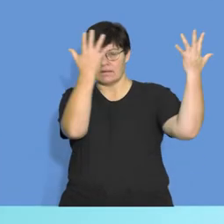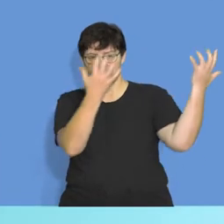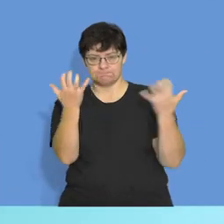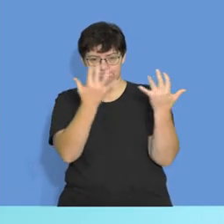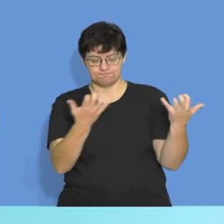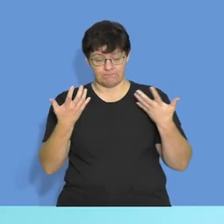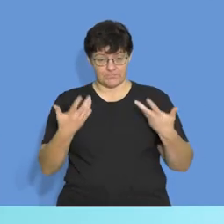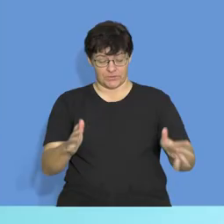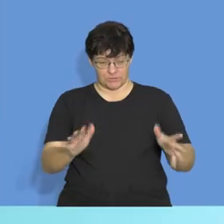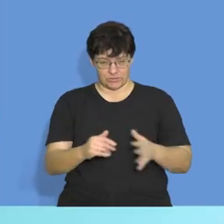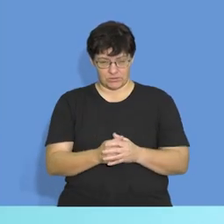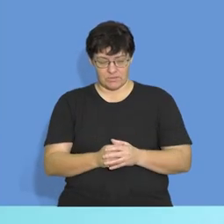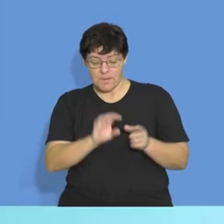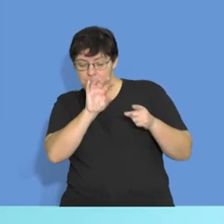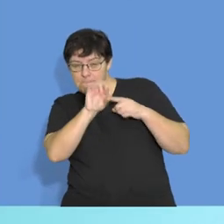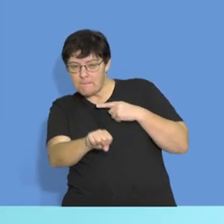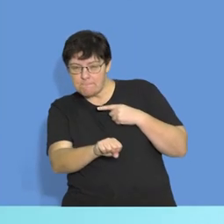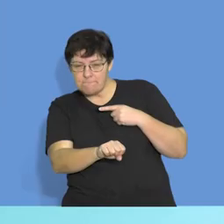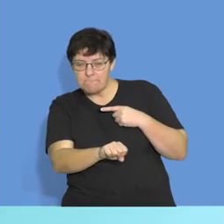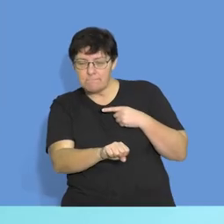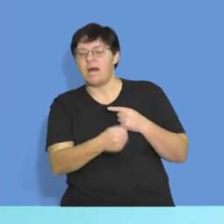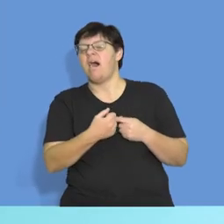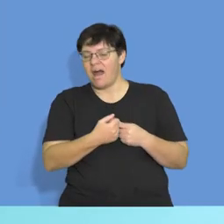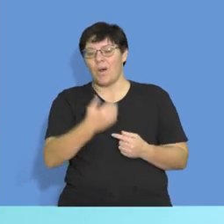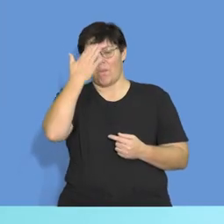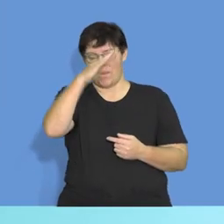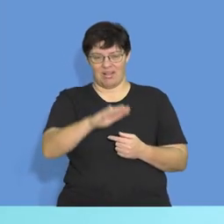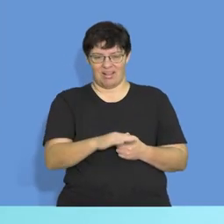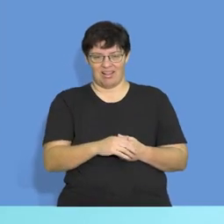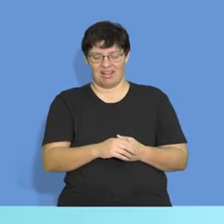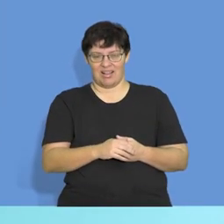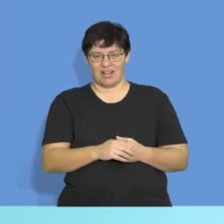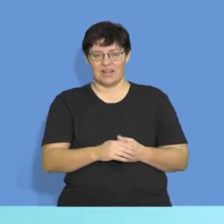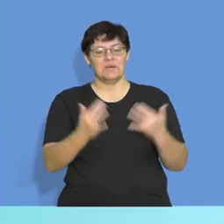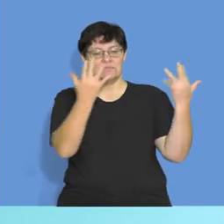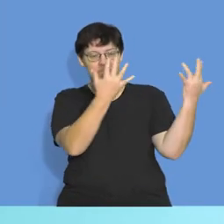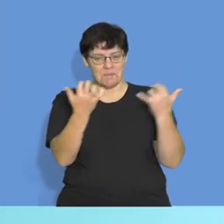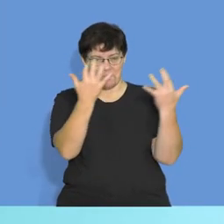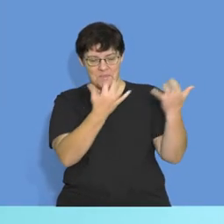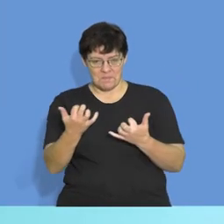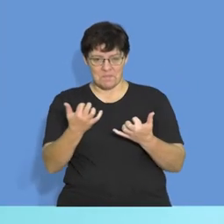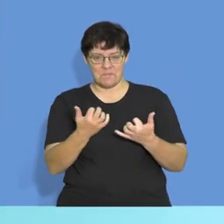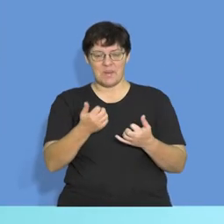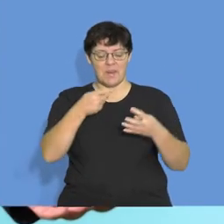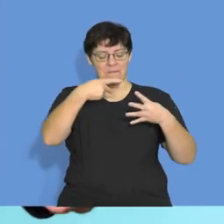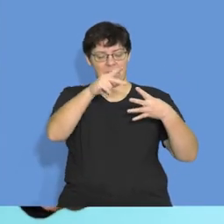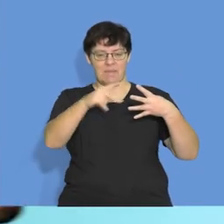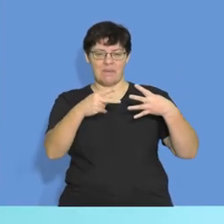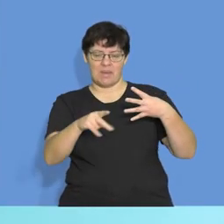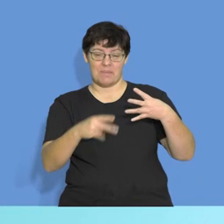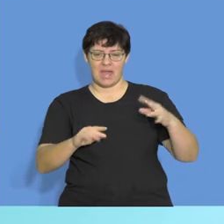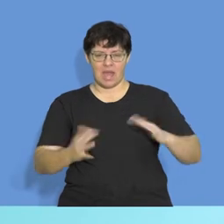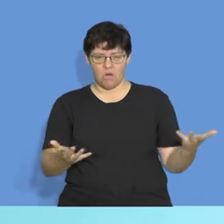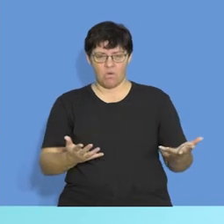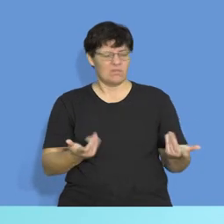once we've ascertained that we know exactly how to work out our trend, the rest of it becomes